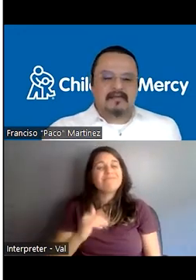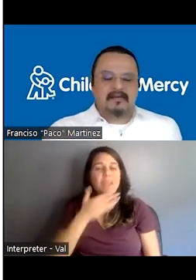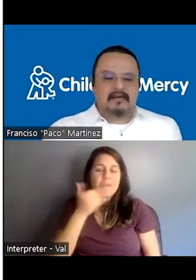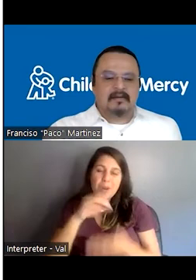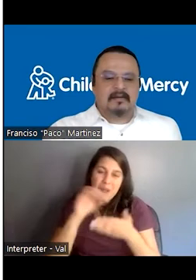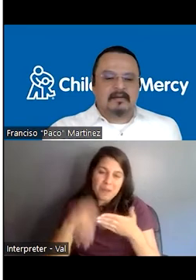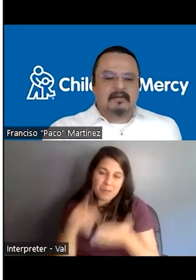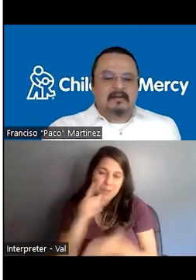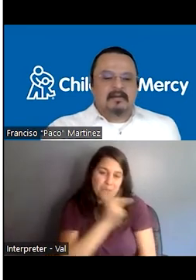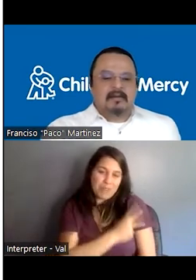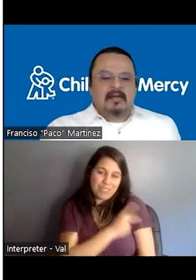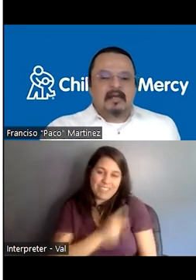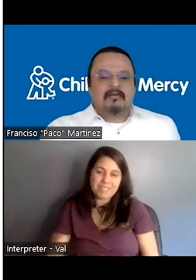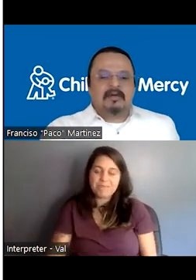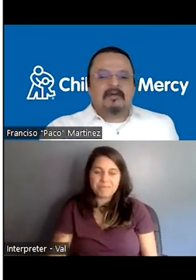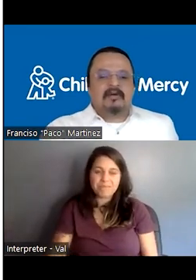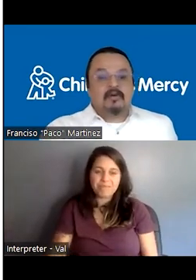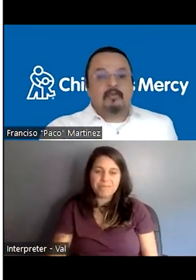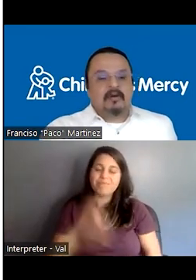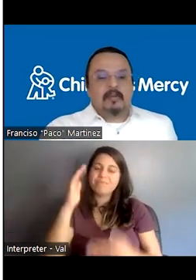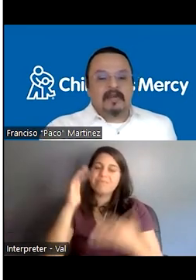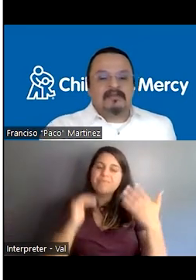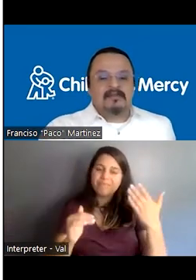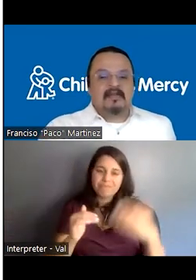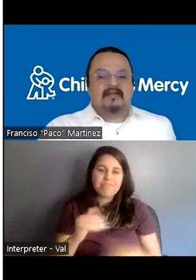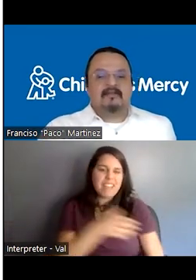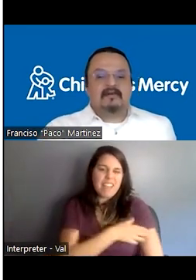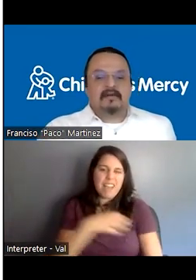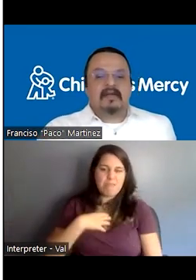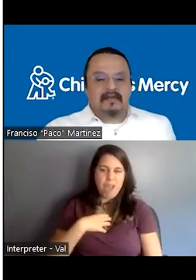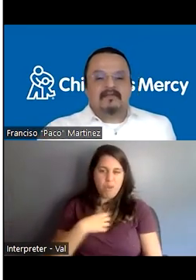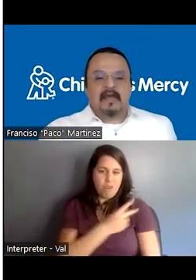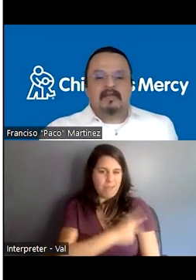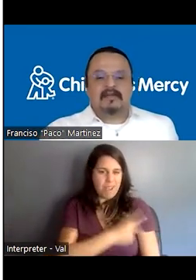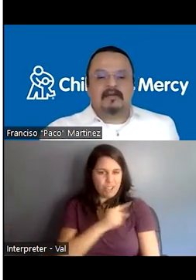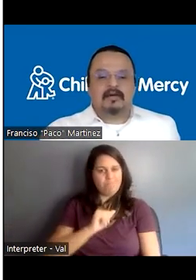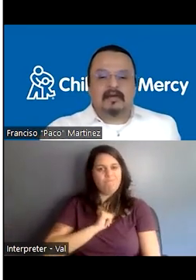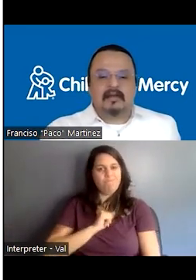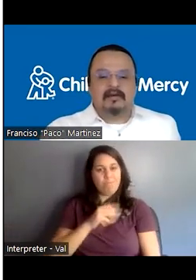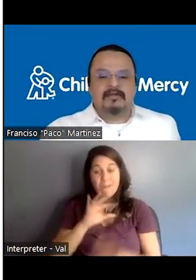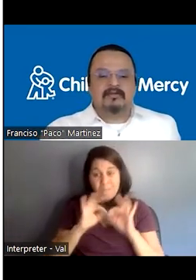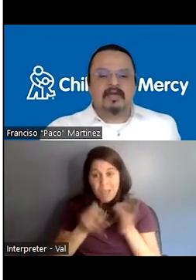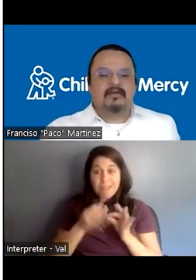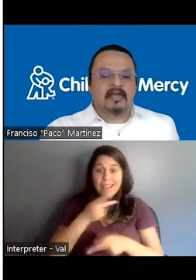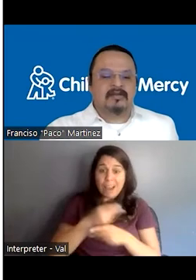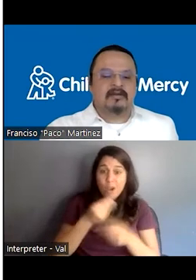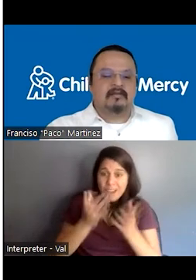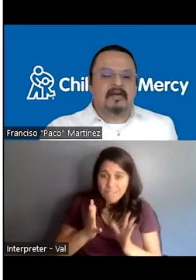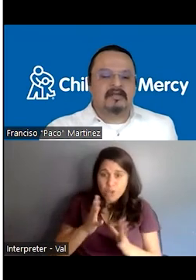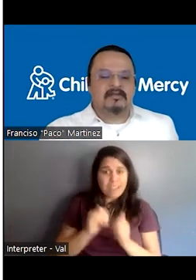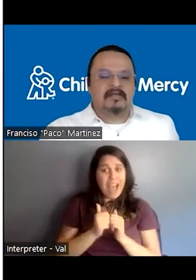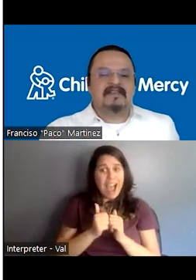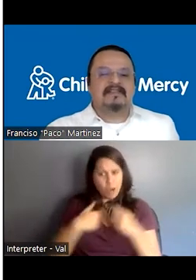clients. And we're going to empower patients, clients, clients, and families, or caregivers through education